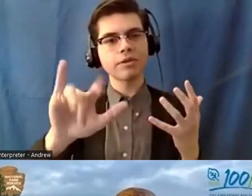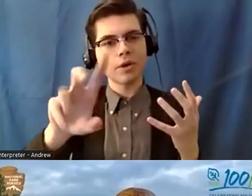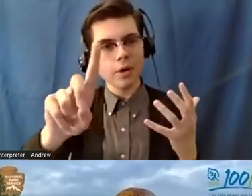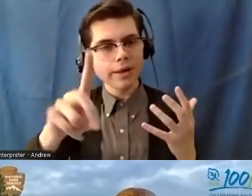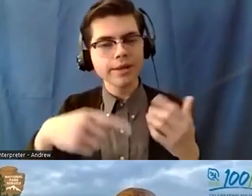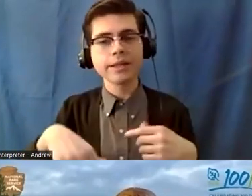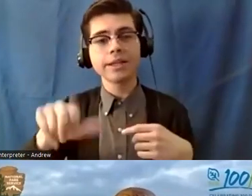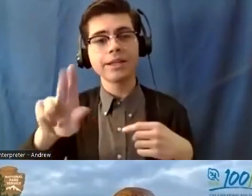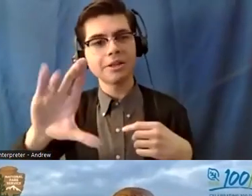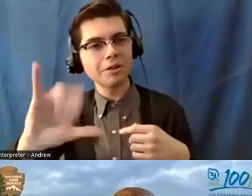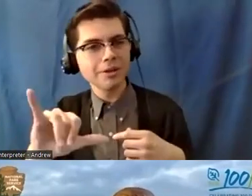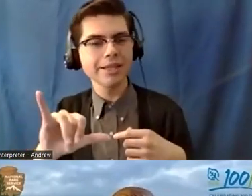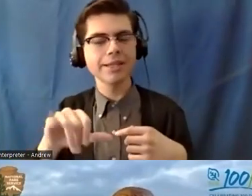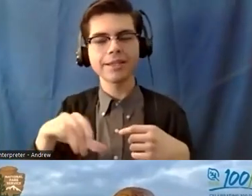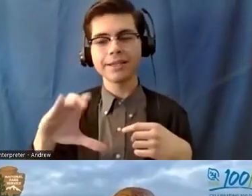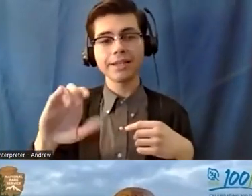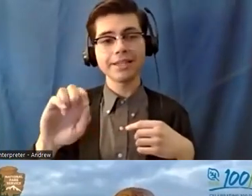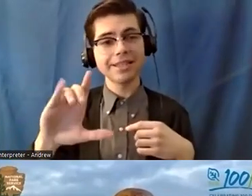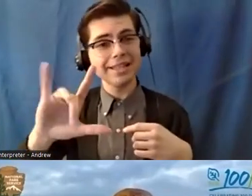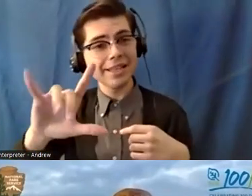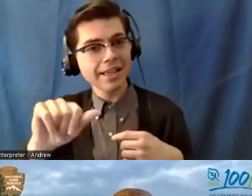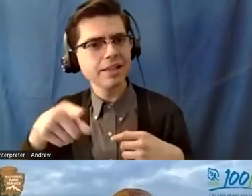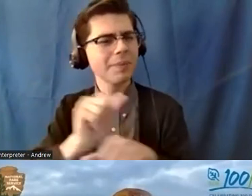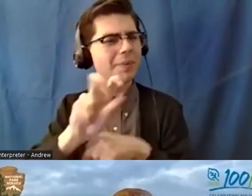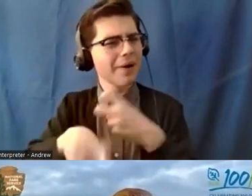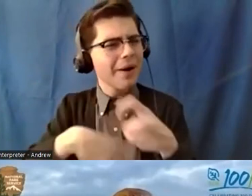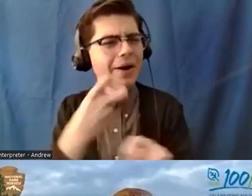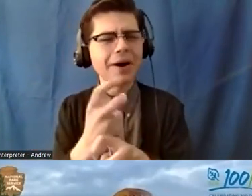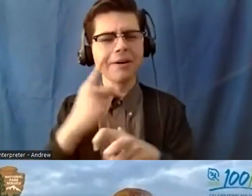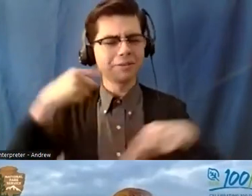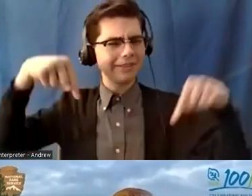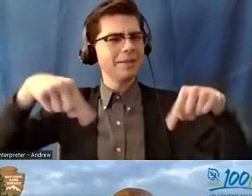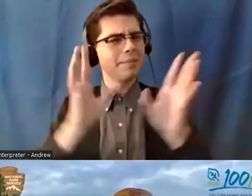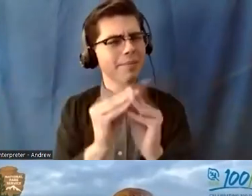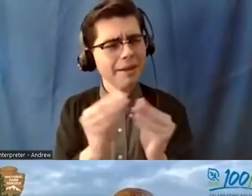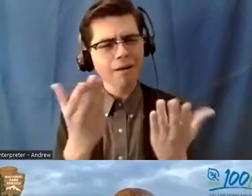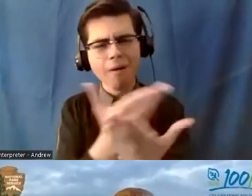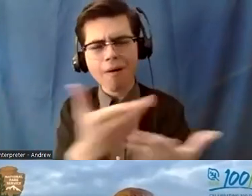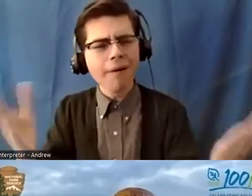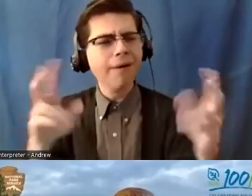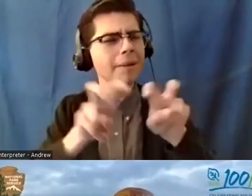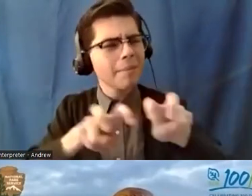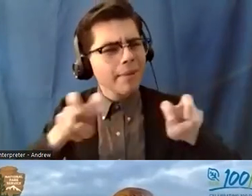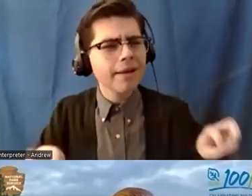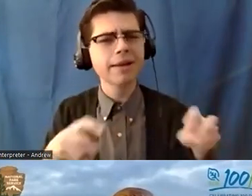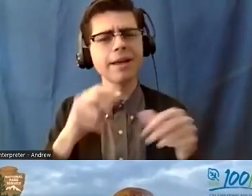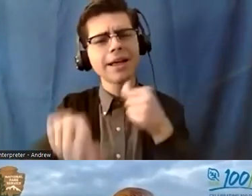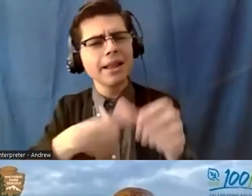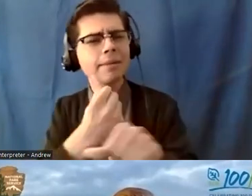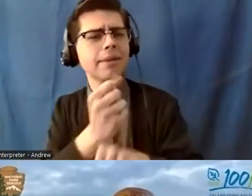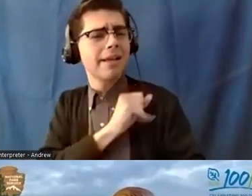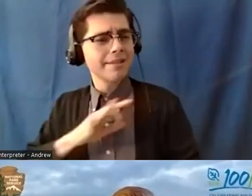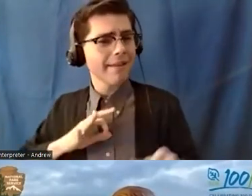um to cecilia on my team for all the work that went into this to all the panelists to all of you amazing alumni to all the staff that's